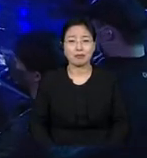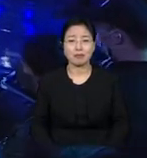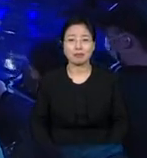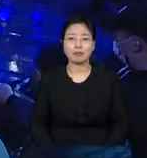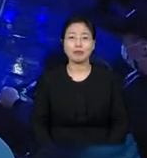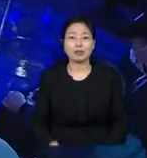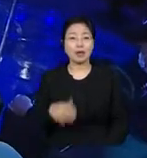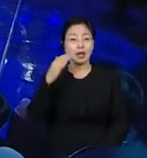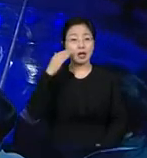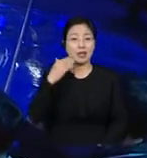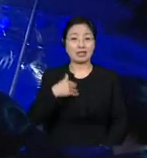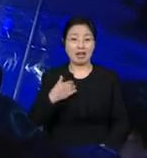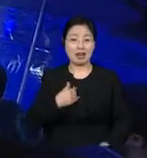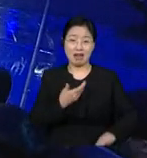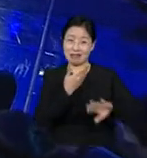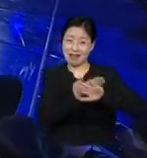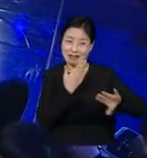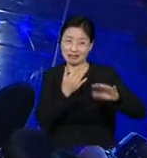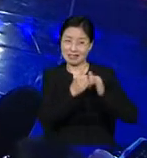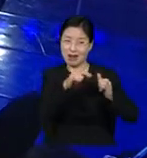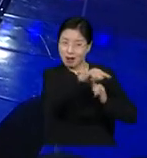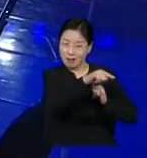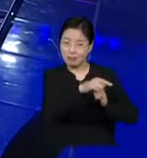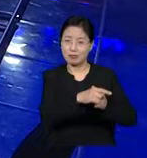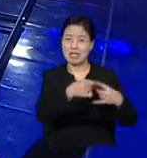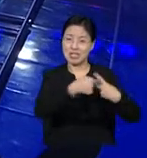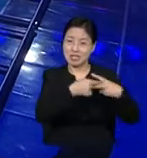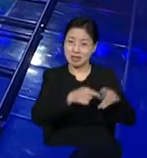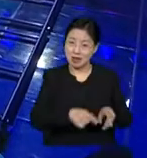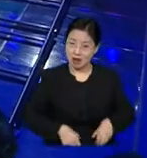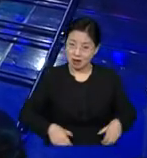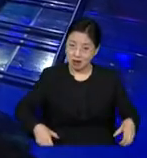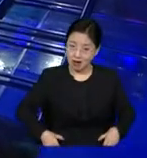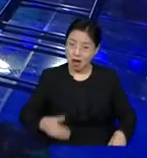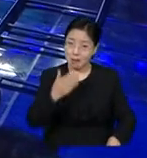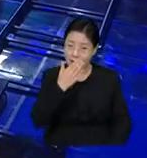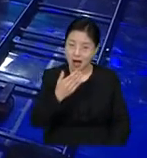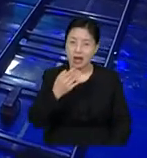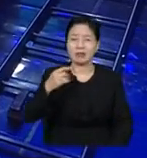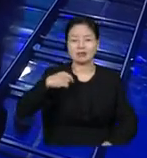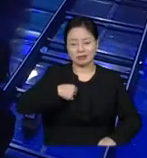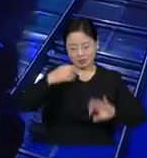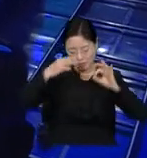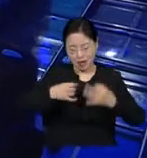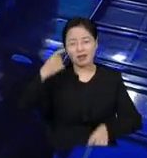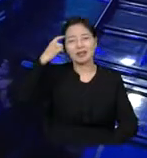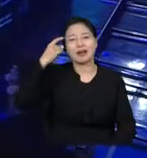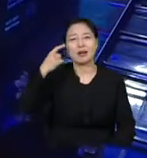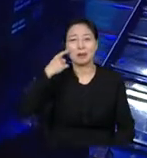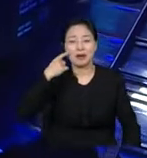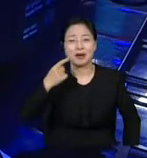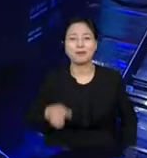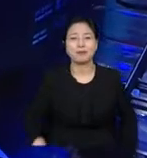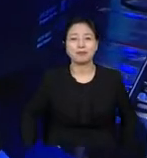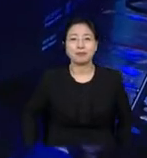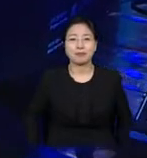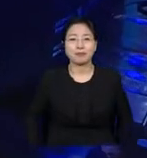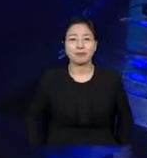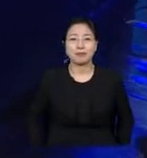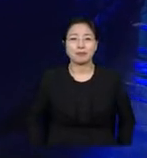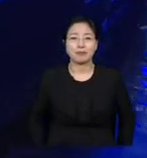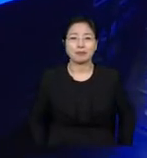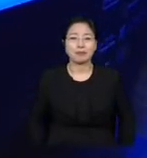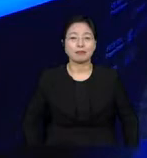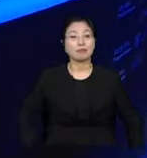we do not agree with and the ones we do agree with come, you could say, as brothers. And somehow